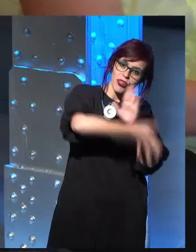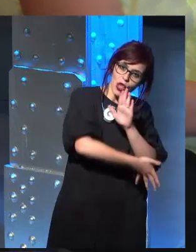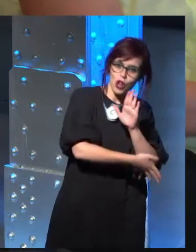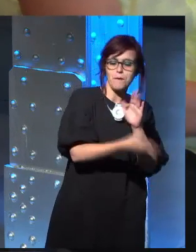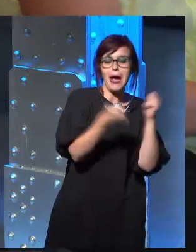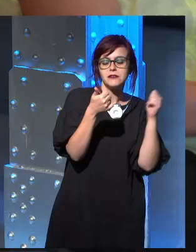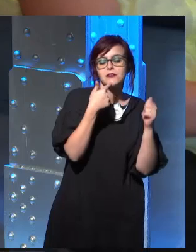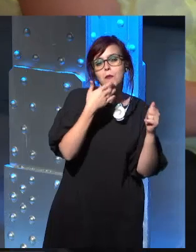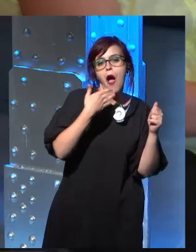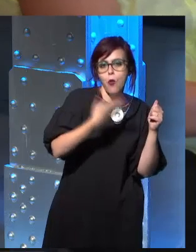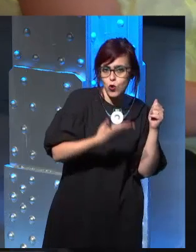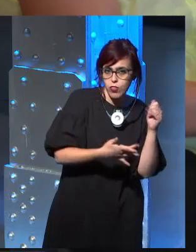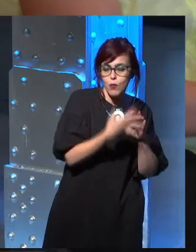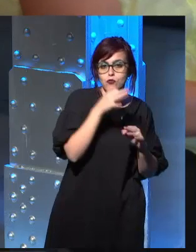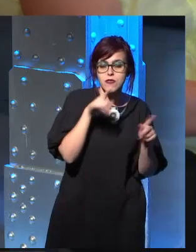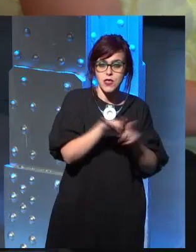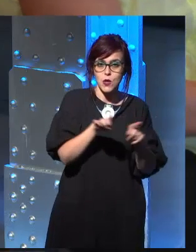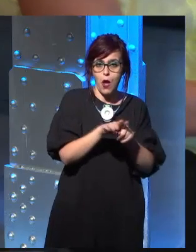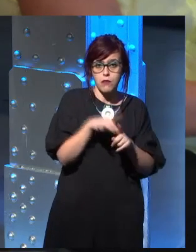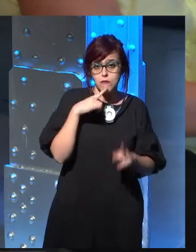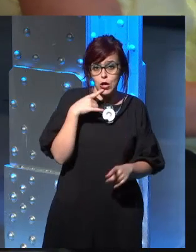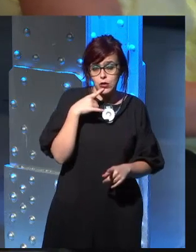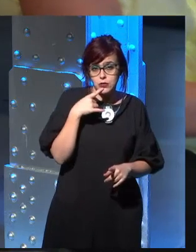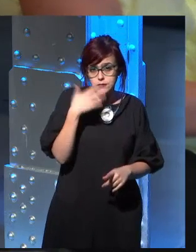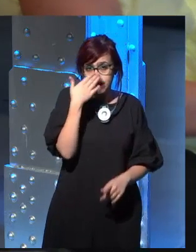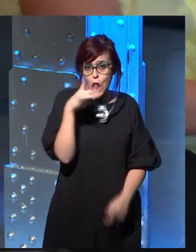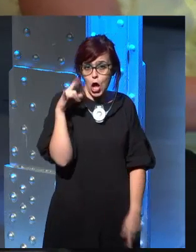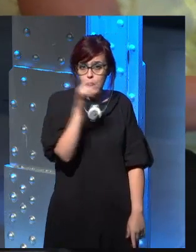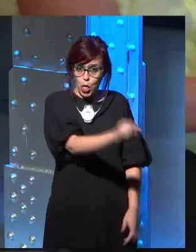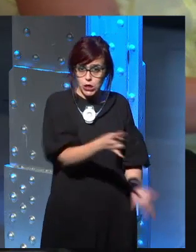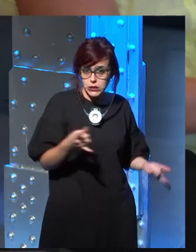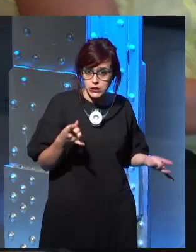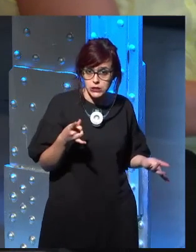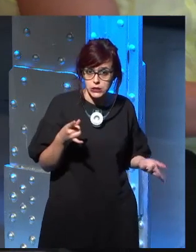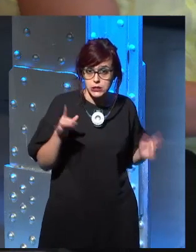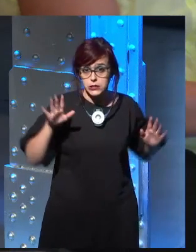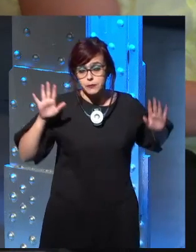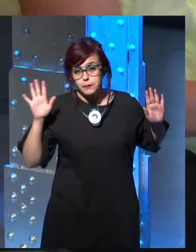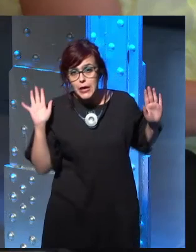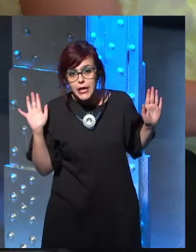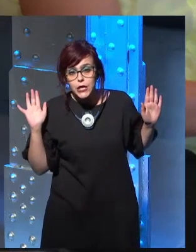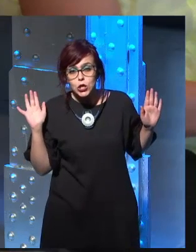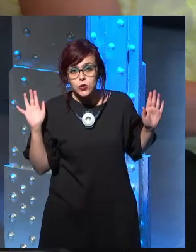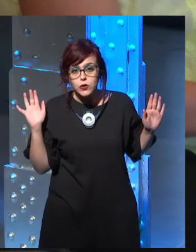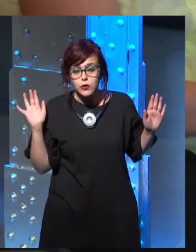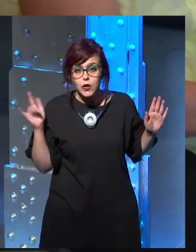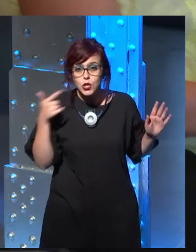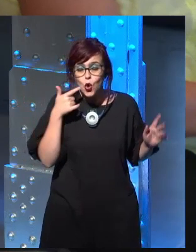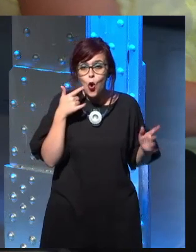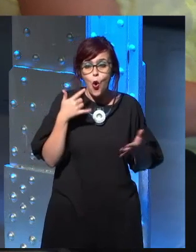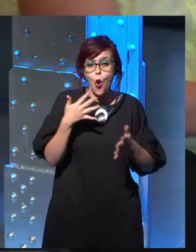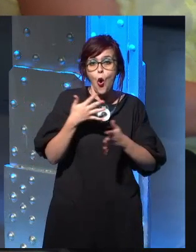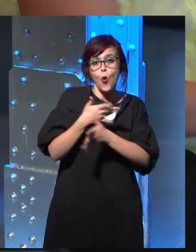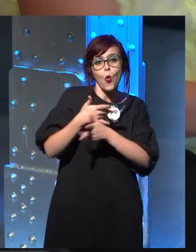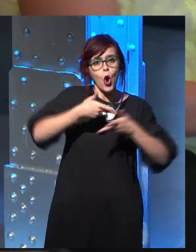But nobody could say that Game of Thrones is boring at all. So, do you